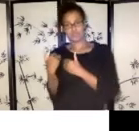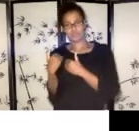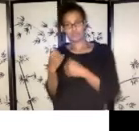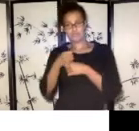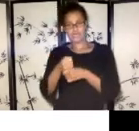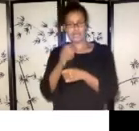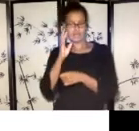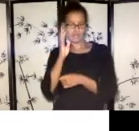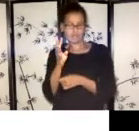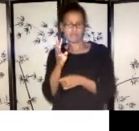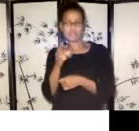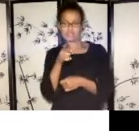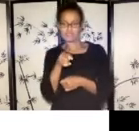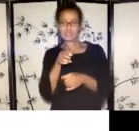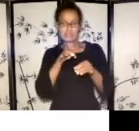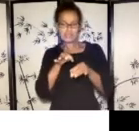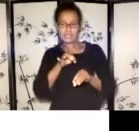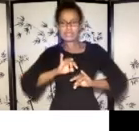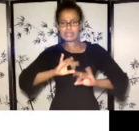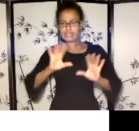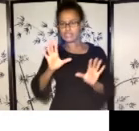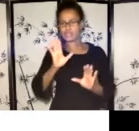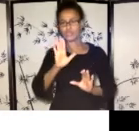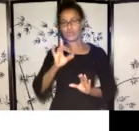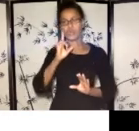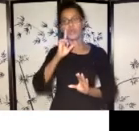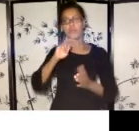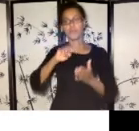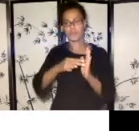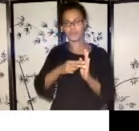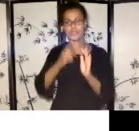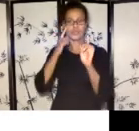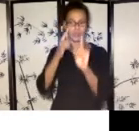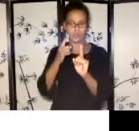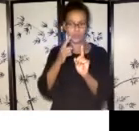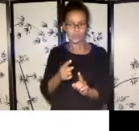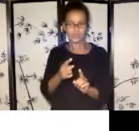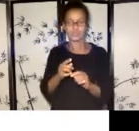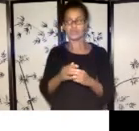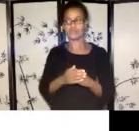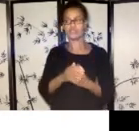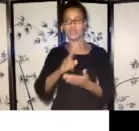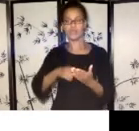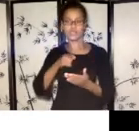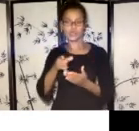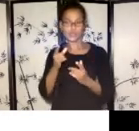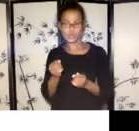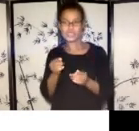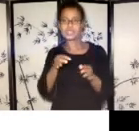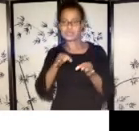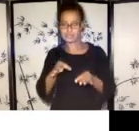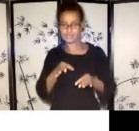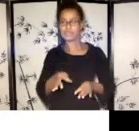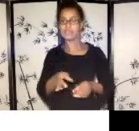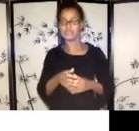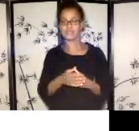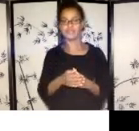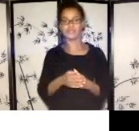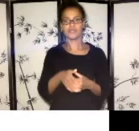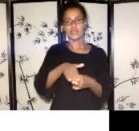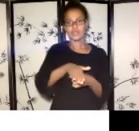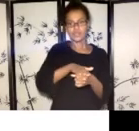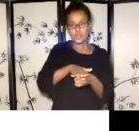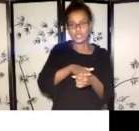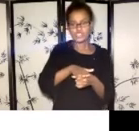clear about what your intentions are and what you're actually doing. Location and context. Where is this